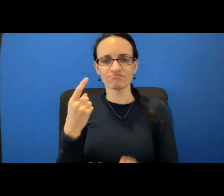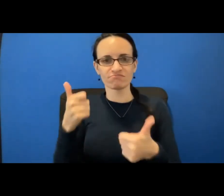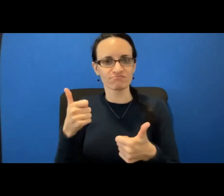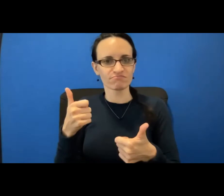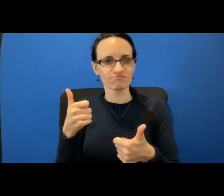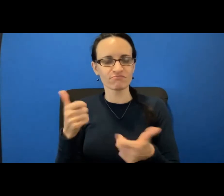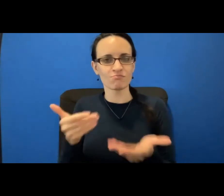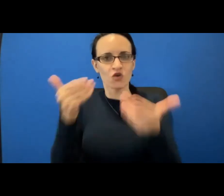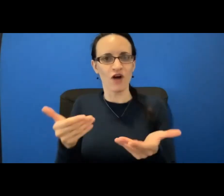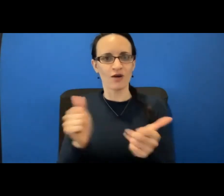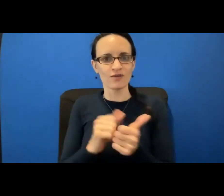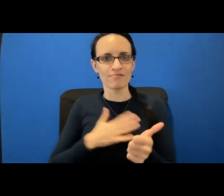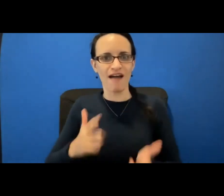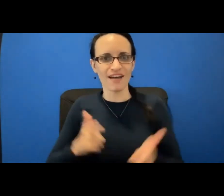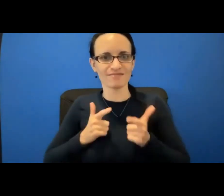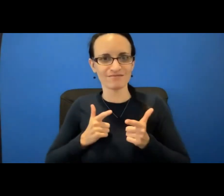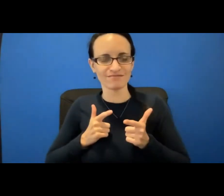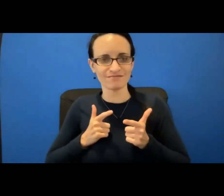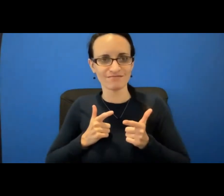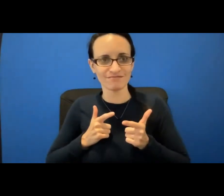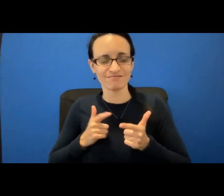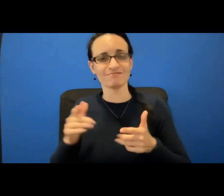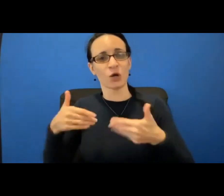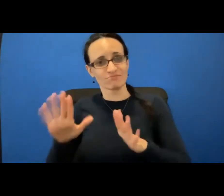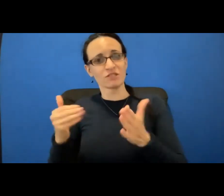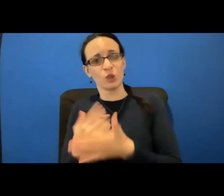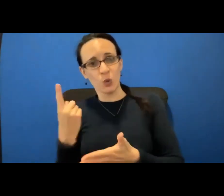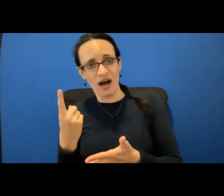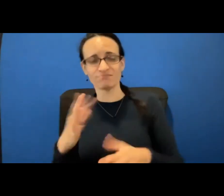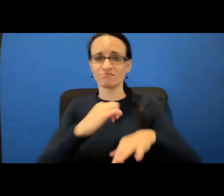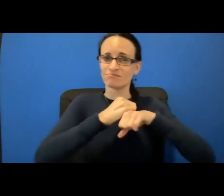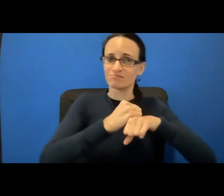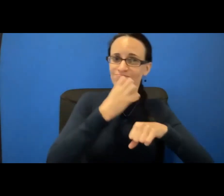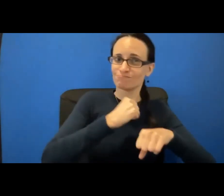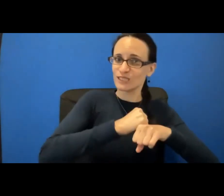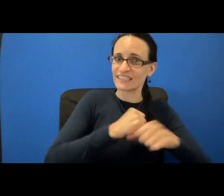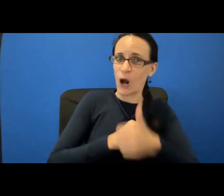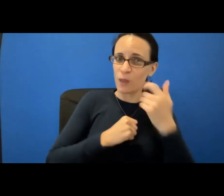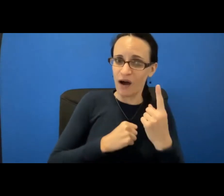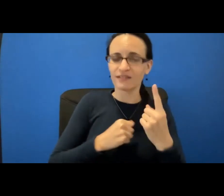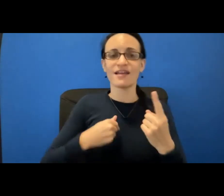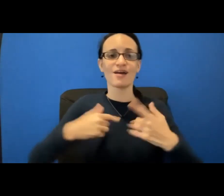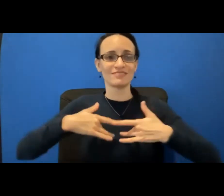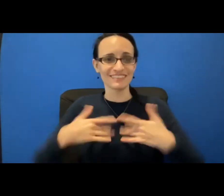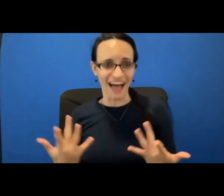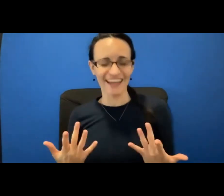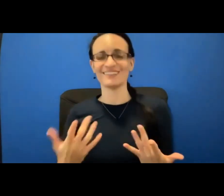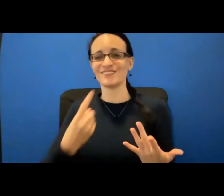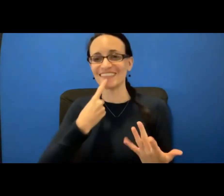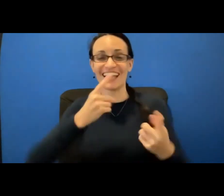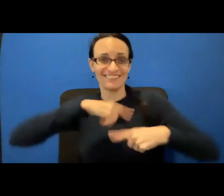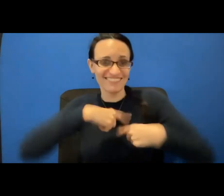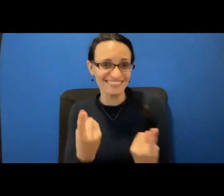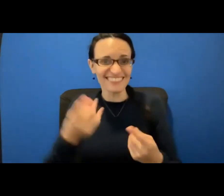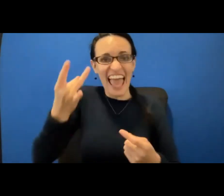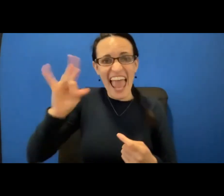move on with my life. And so I am delighted and overjoyed to say that it has been 18 years since then.